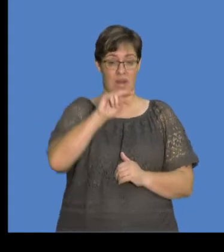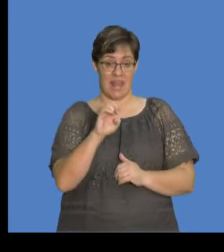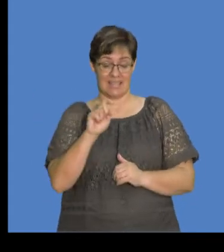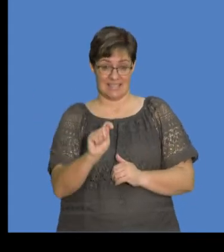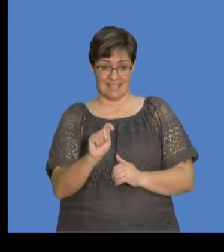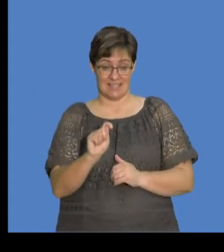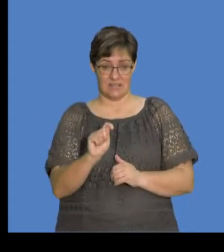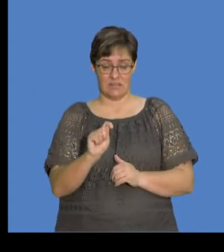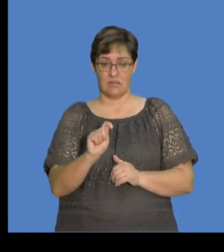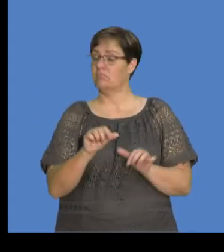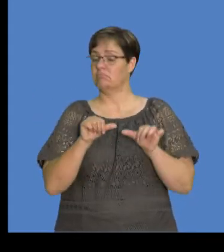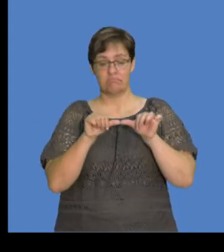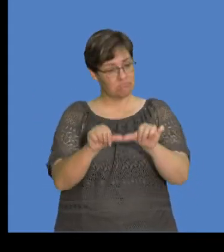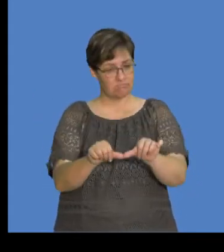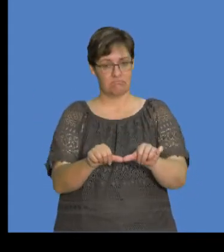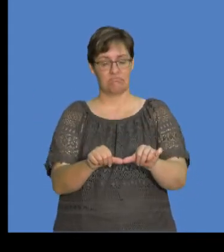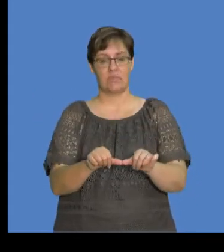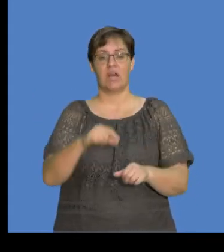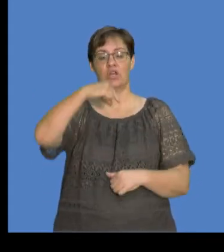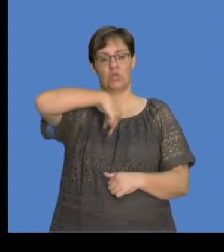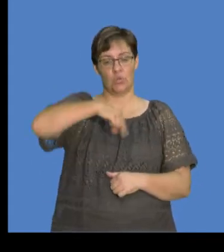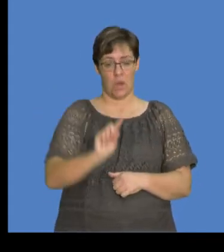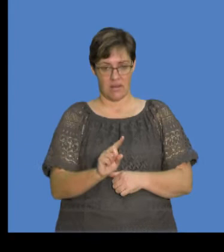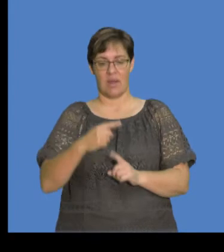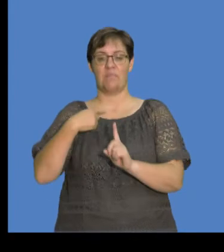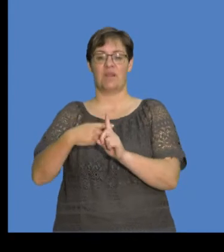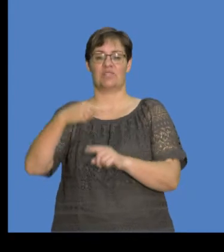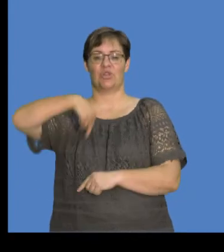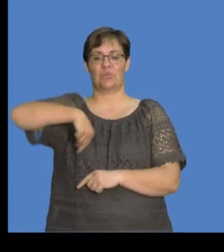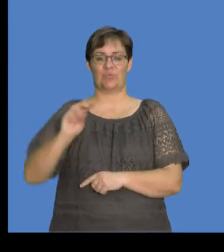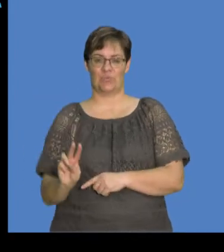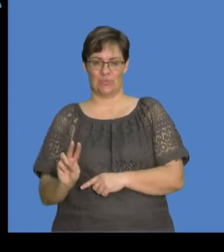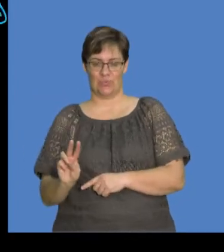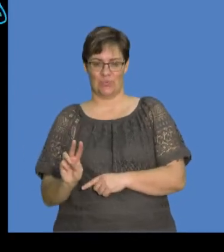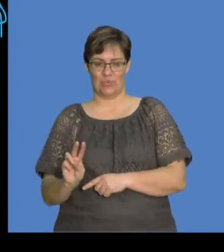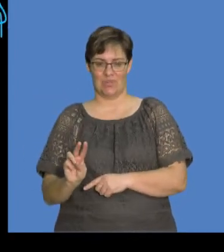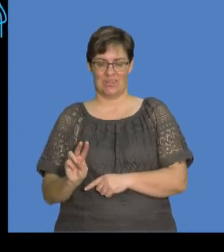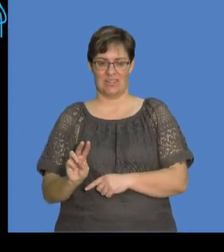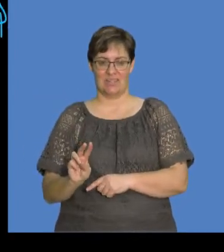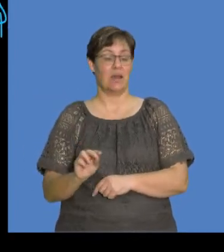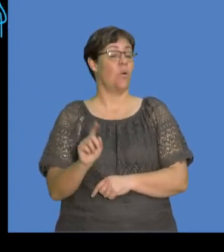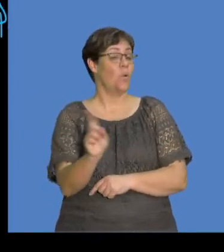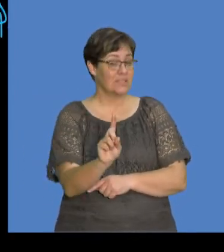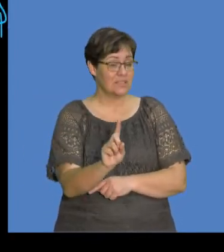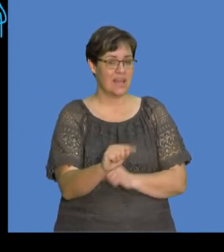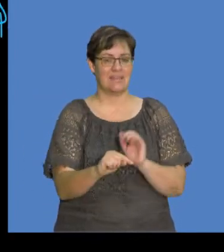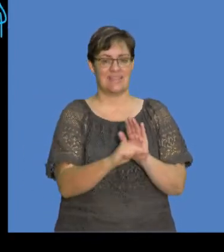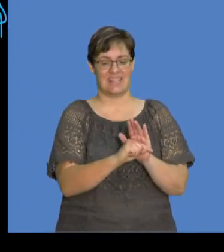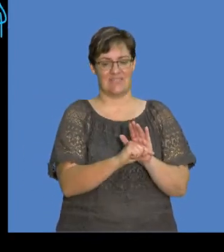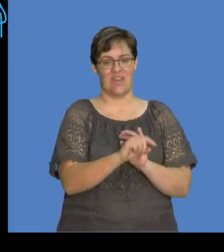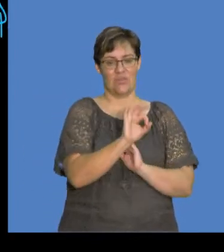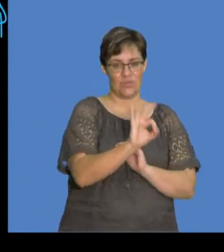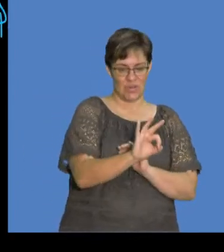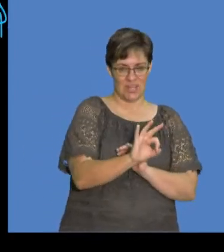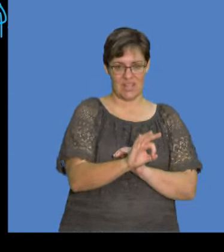is still equals to Q1 plus Q2, which means it's negative 3